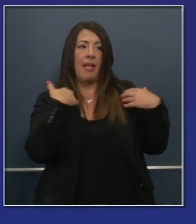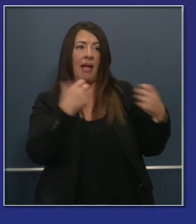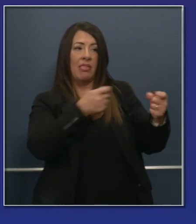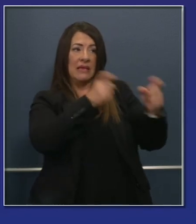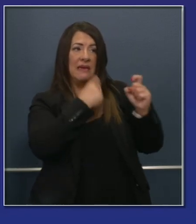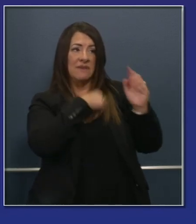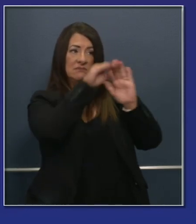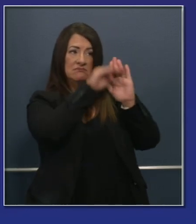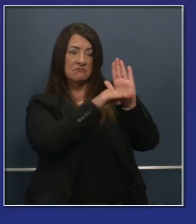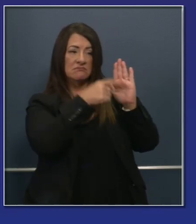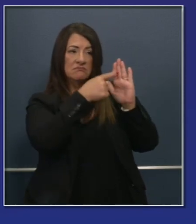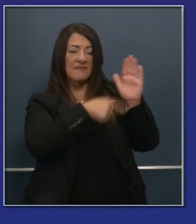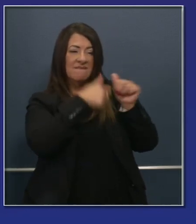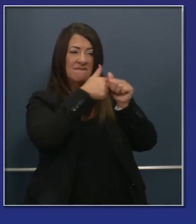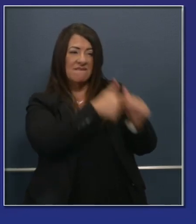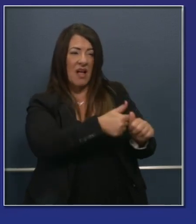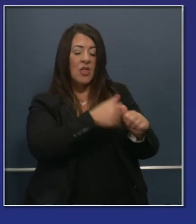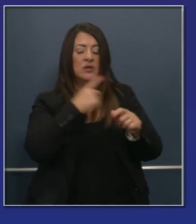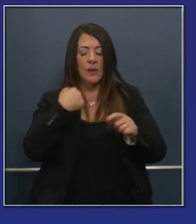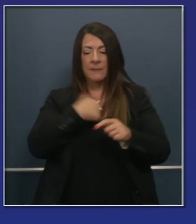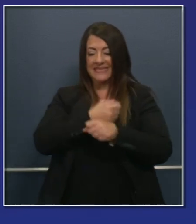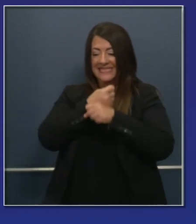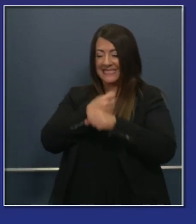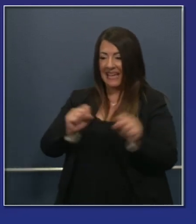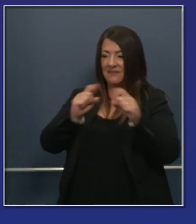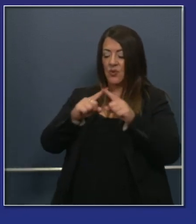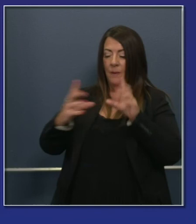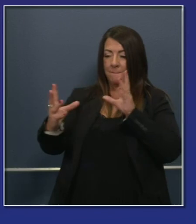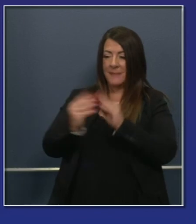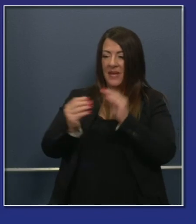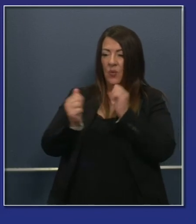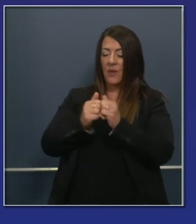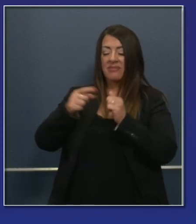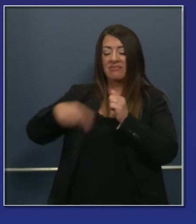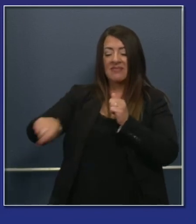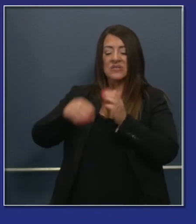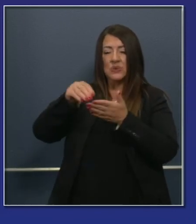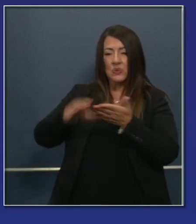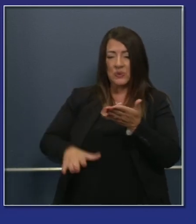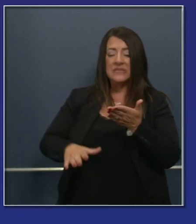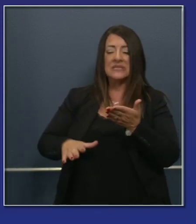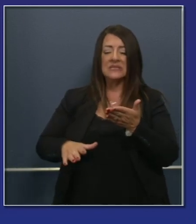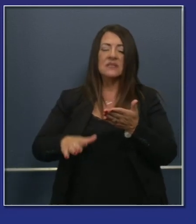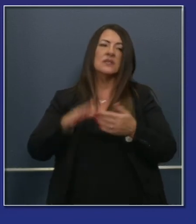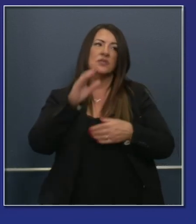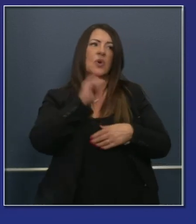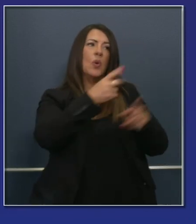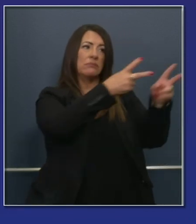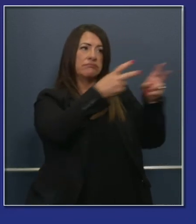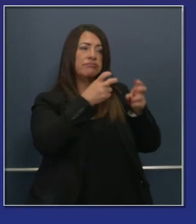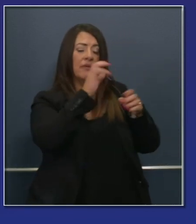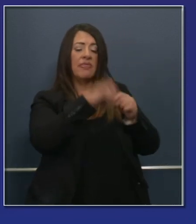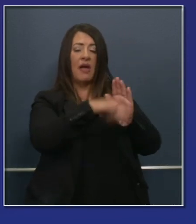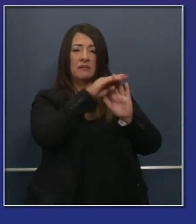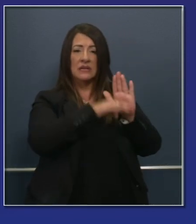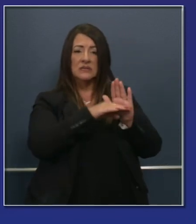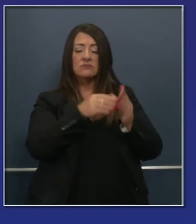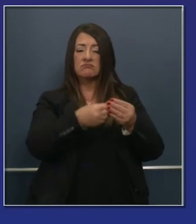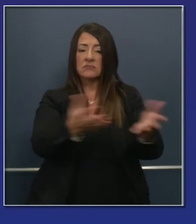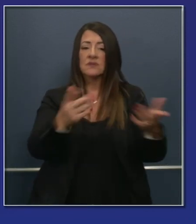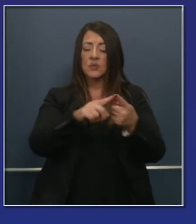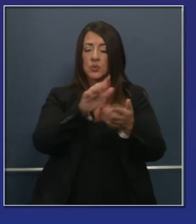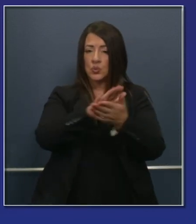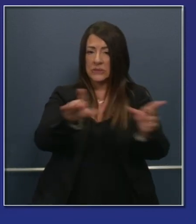that should be released this coming week that will allow school districts, in collaboration and